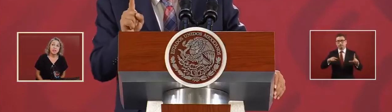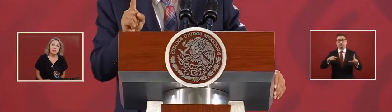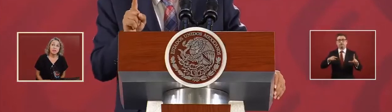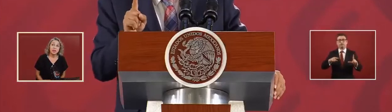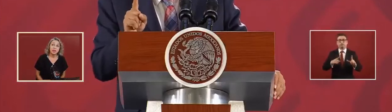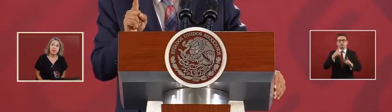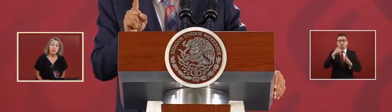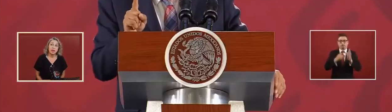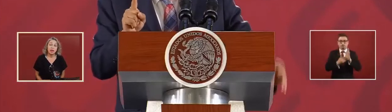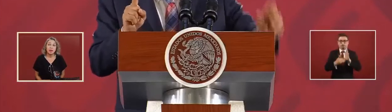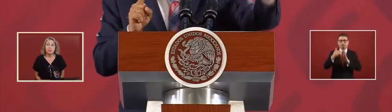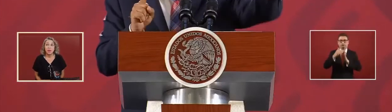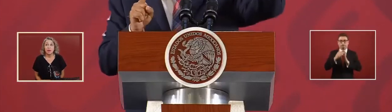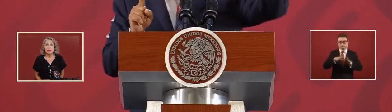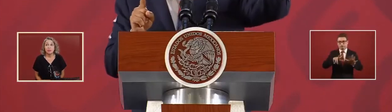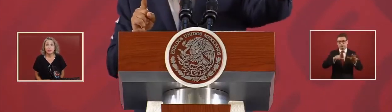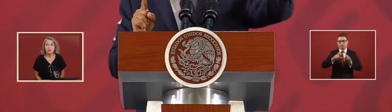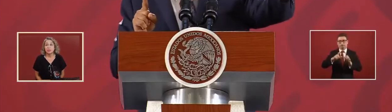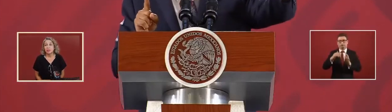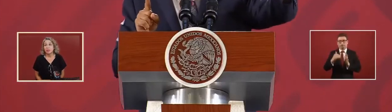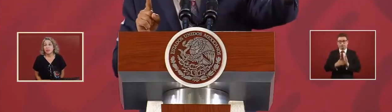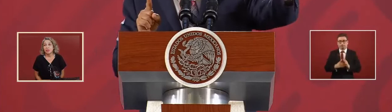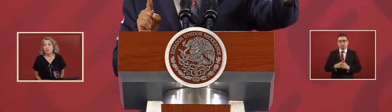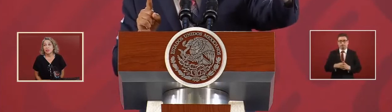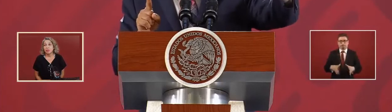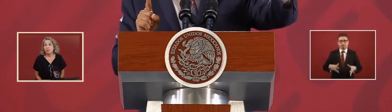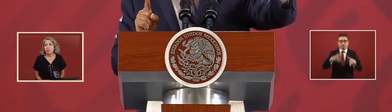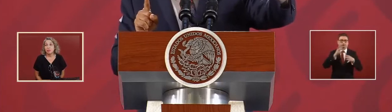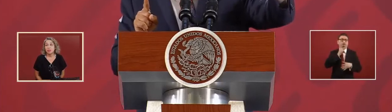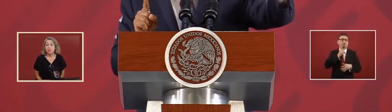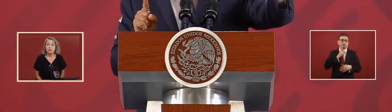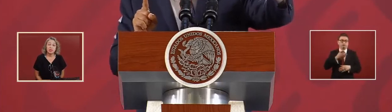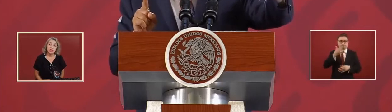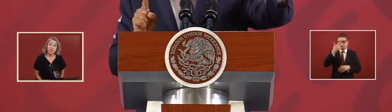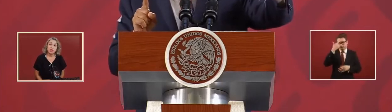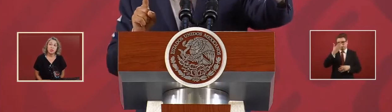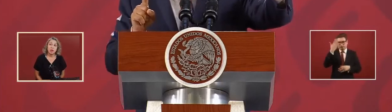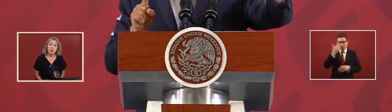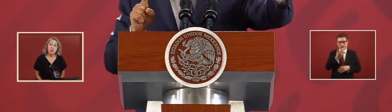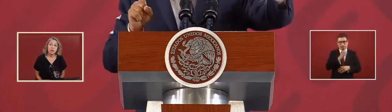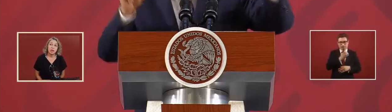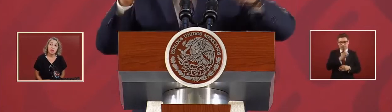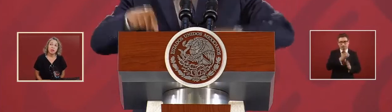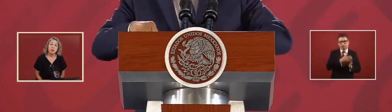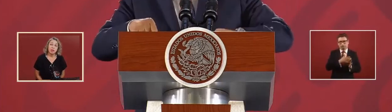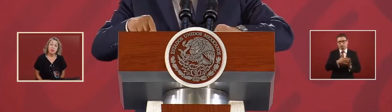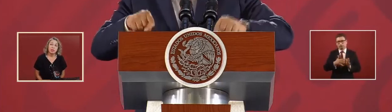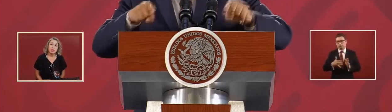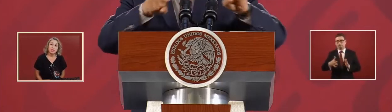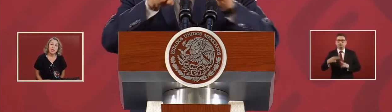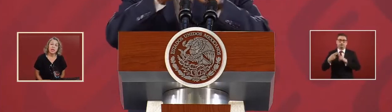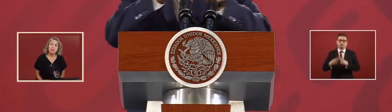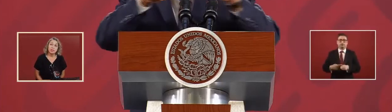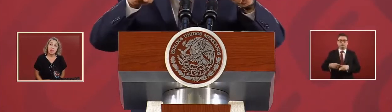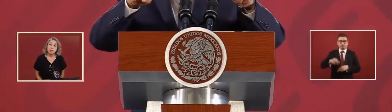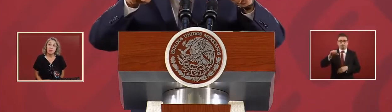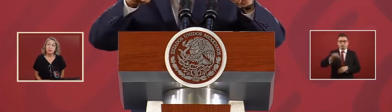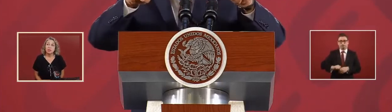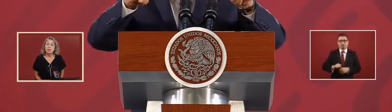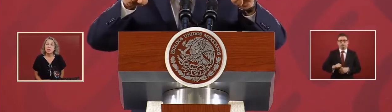that we received in January to as of now but